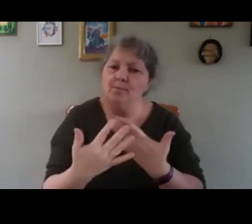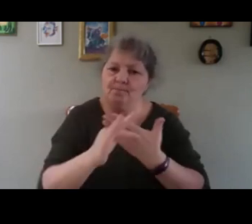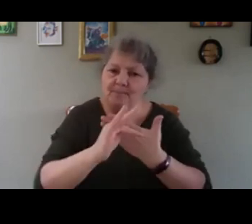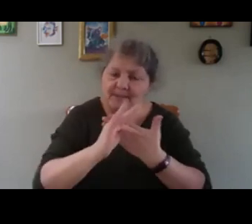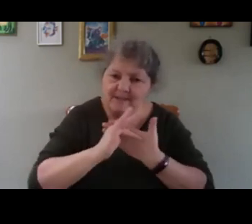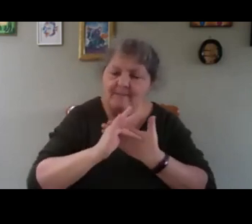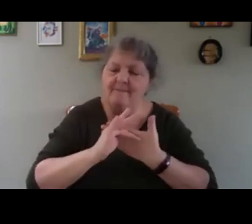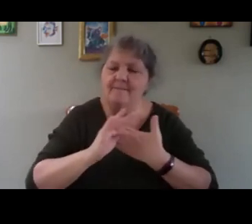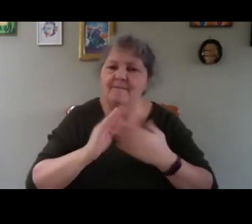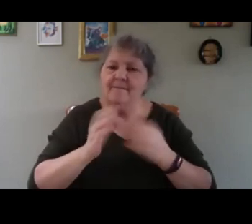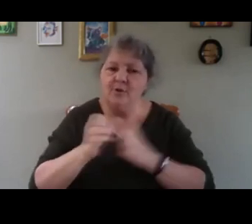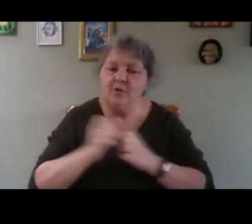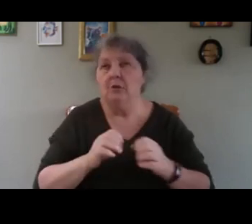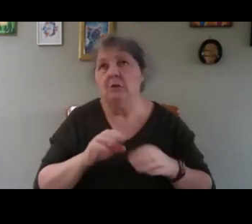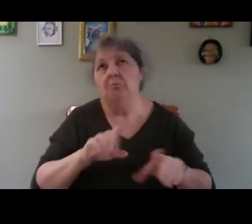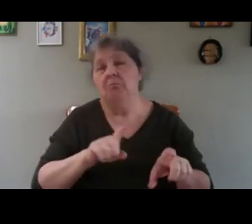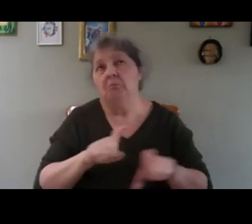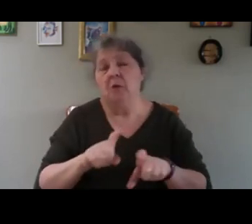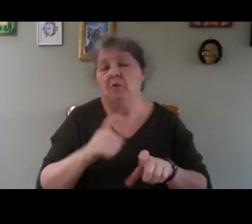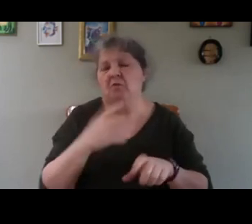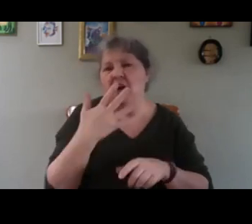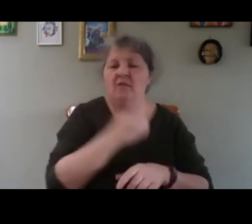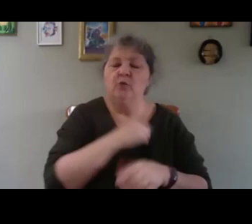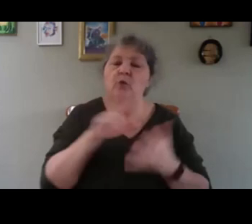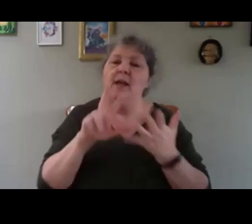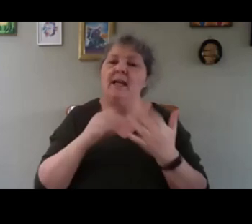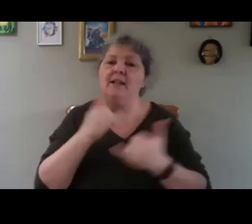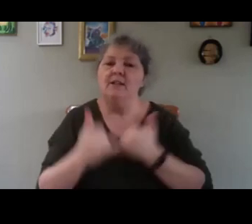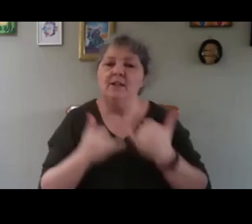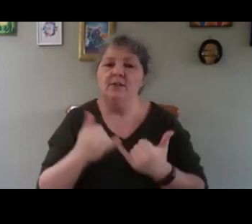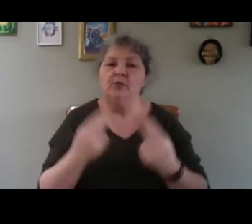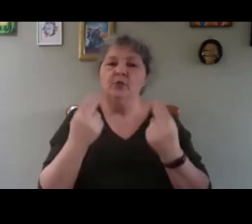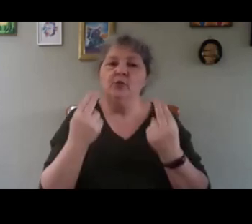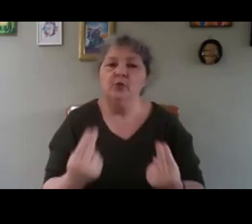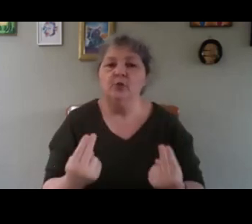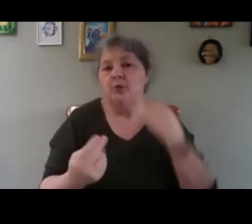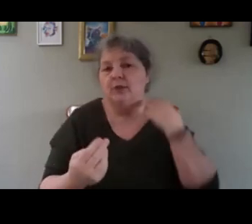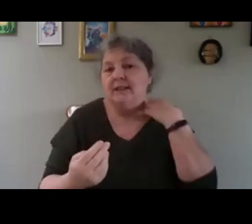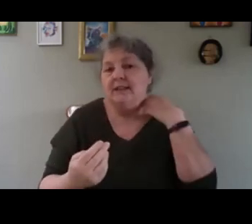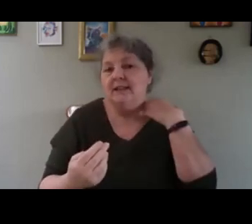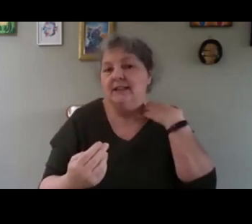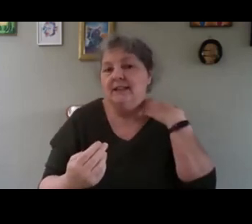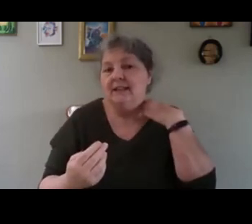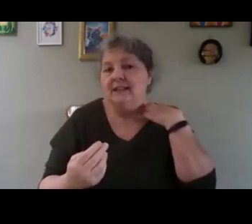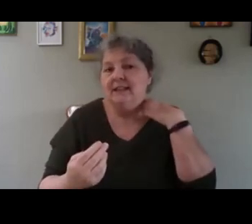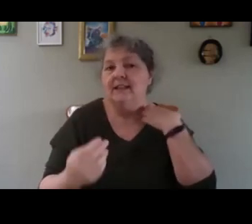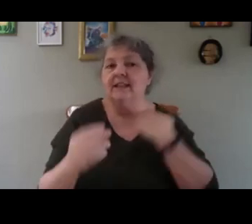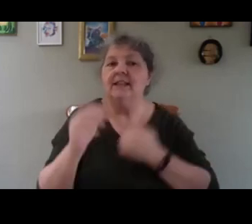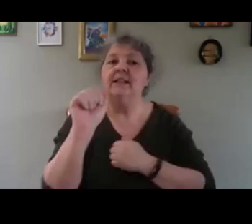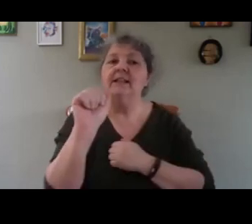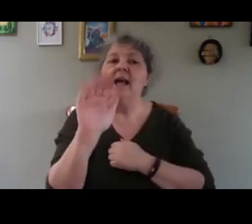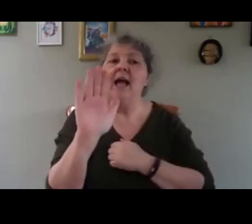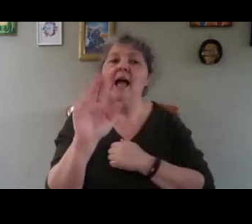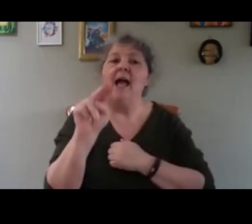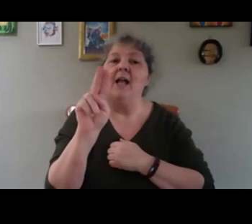years, five to eight years. You need some aluminum bubble foil insulation for the back